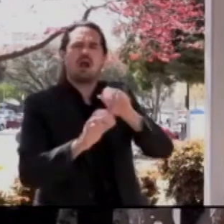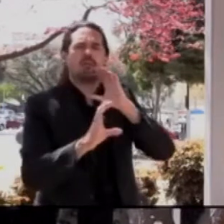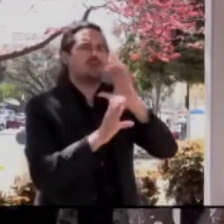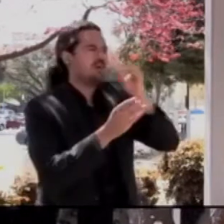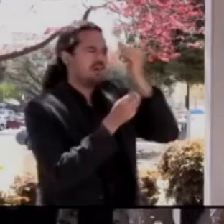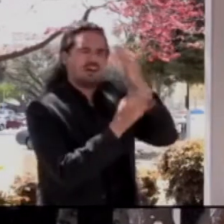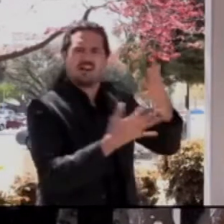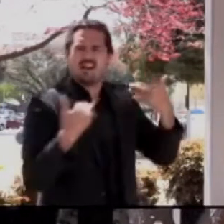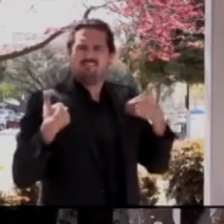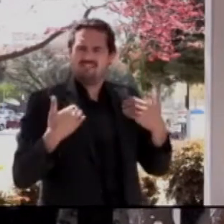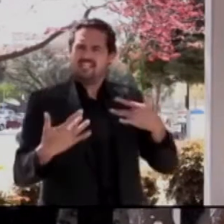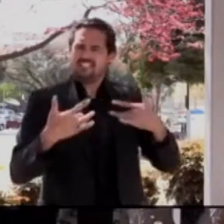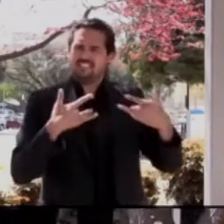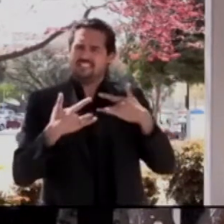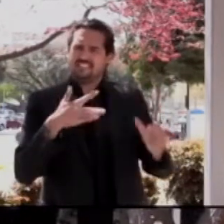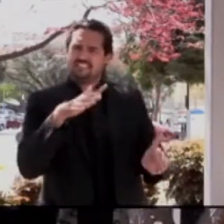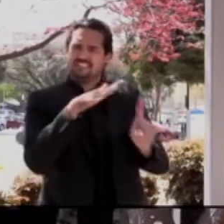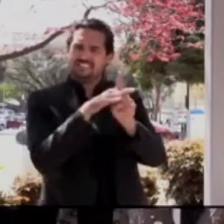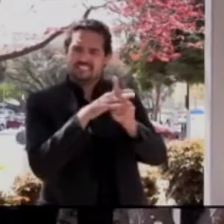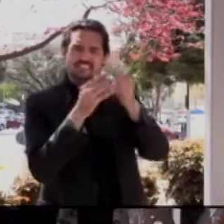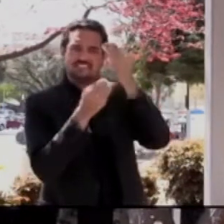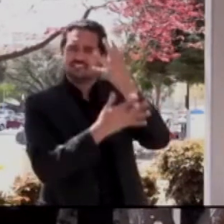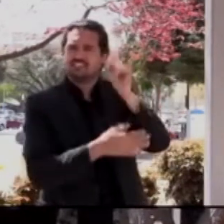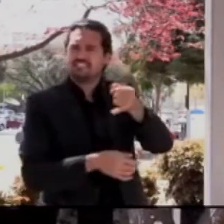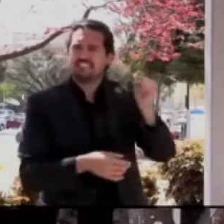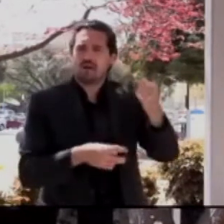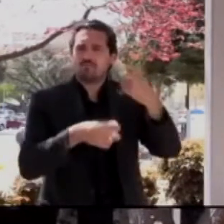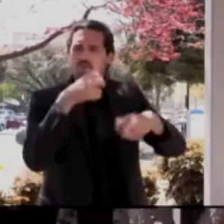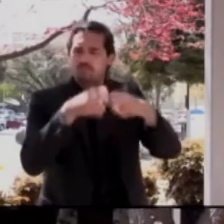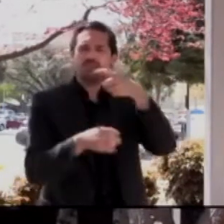or to notify them of the vaccine?